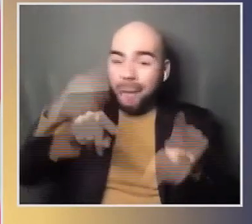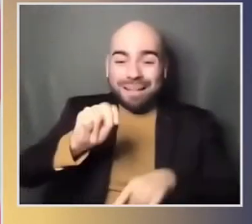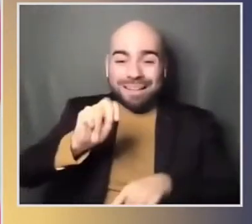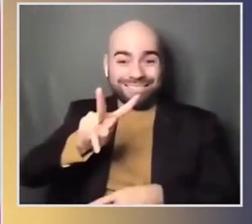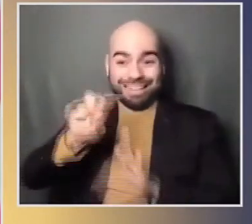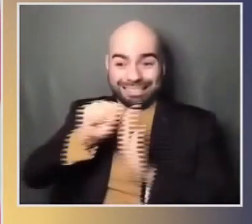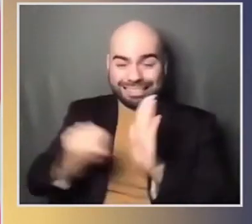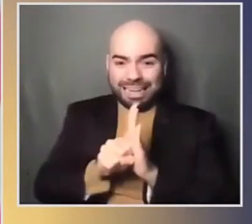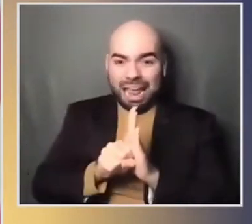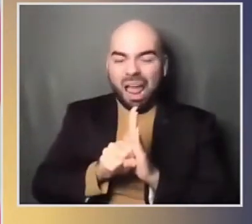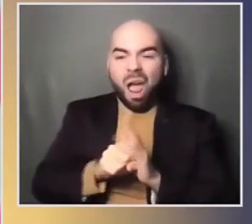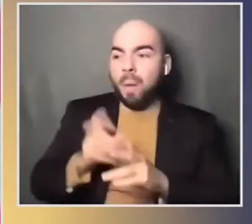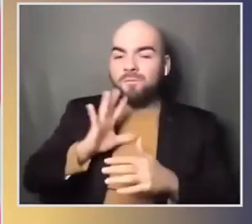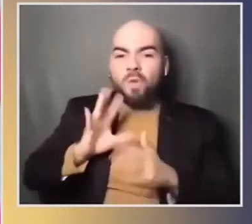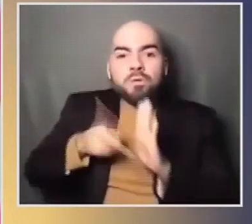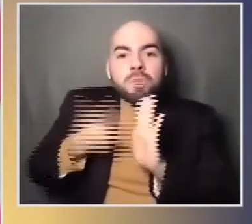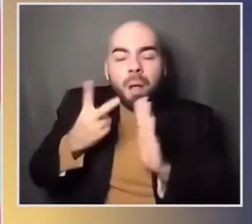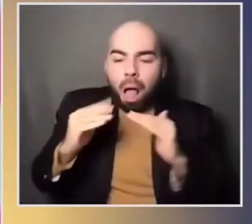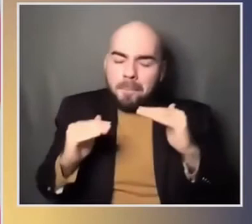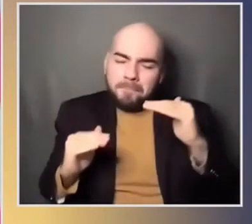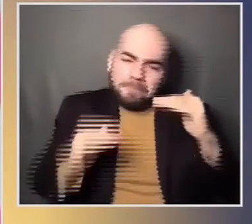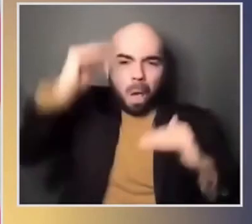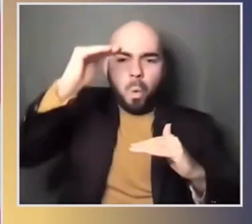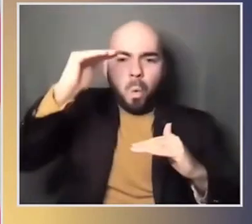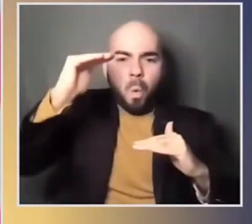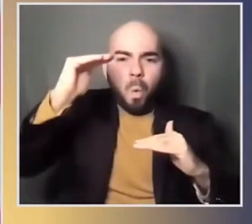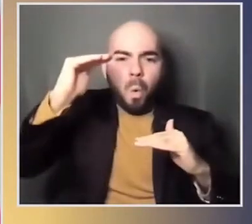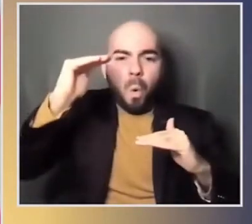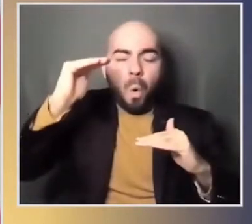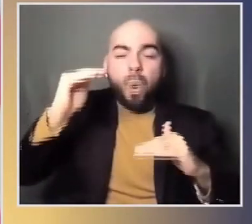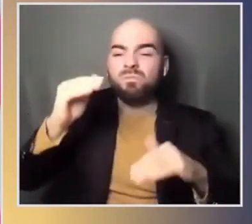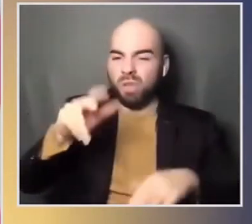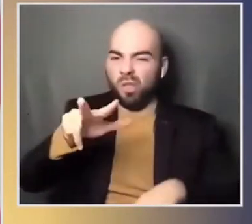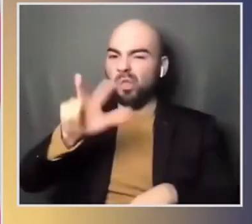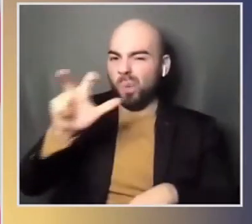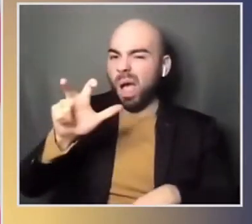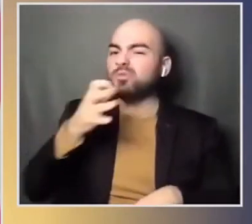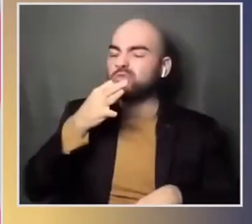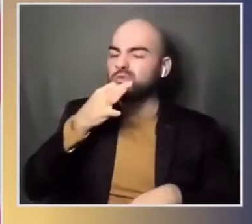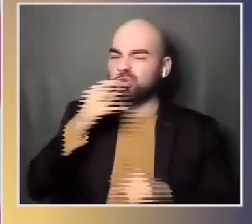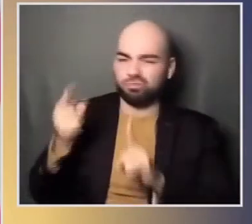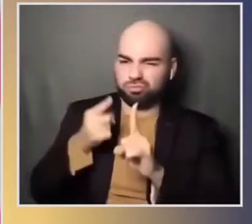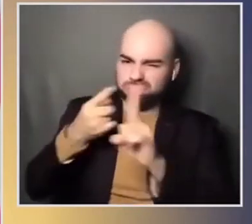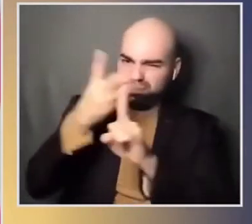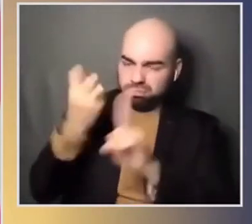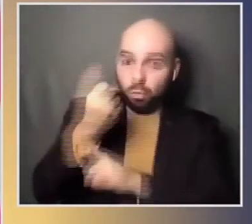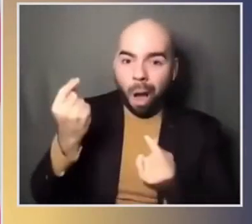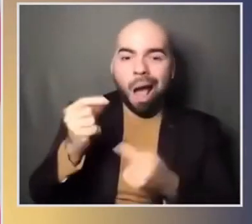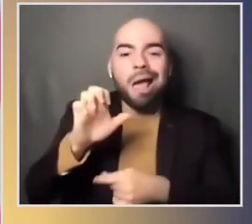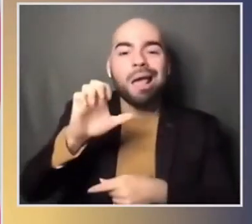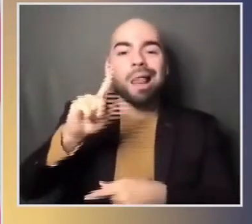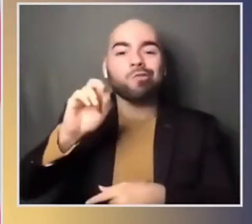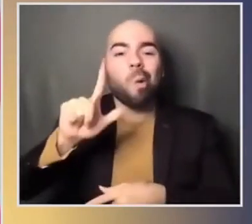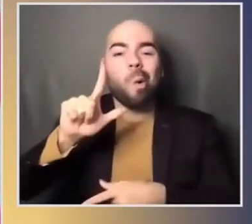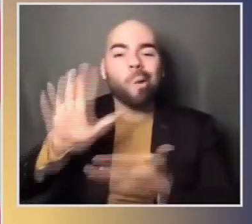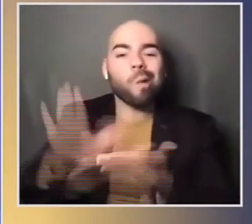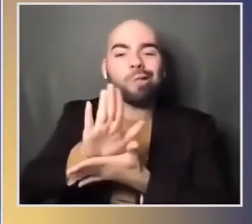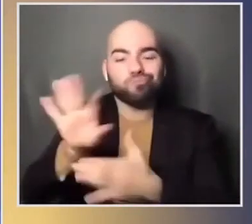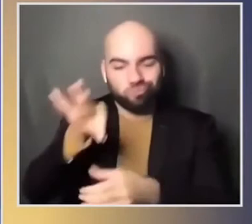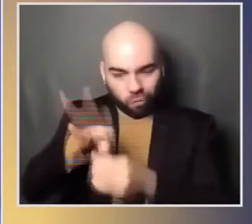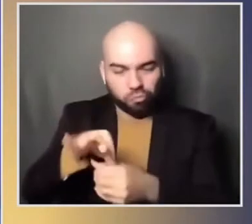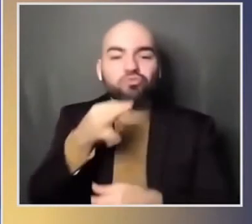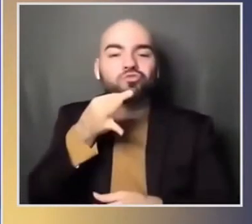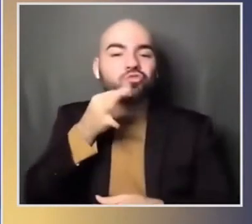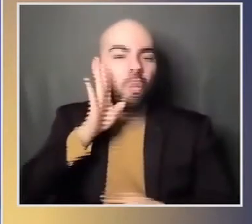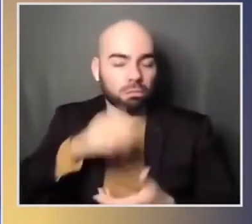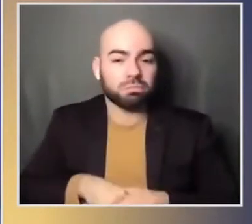car industry despite this the u.s is germany's biggest trading partner and the transatlantic relationship